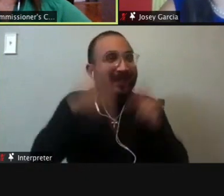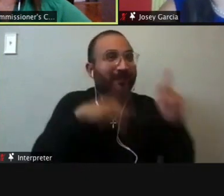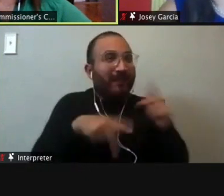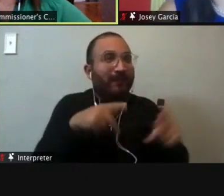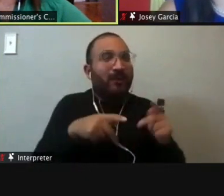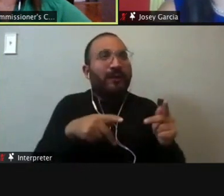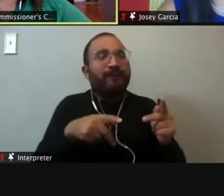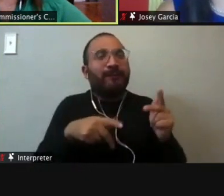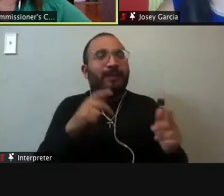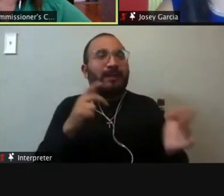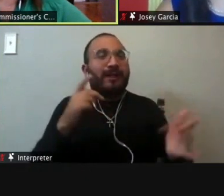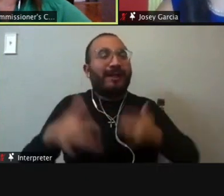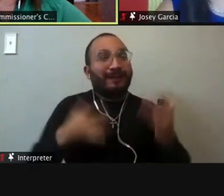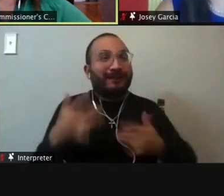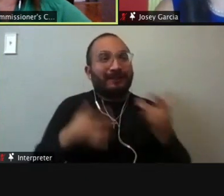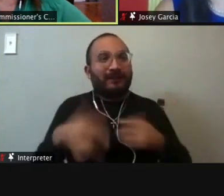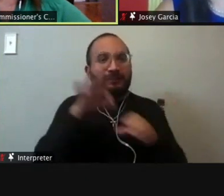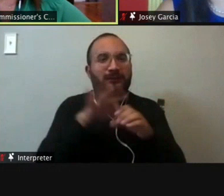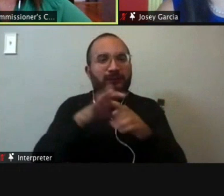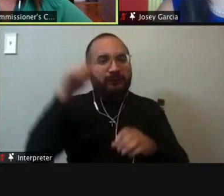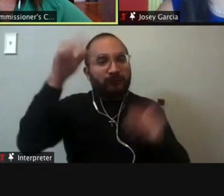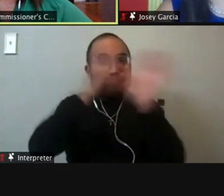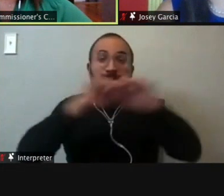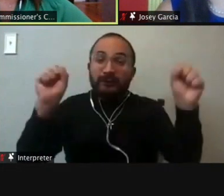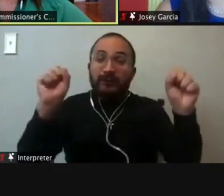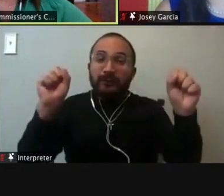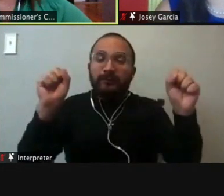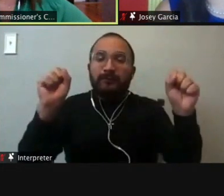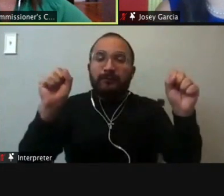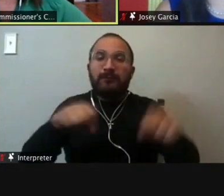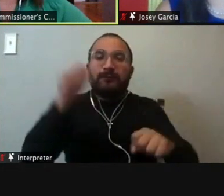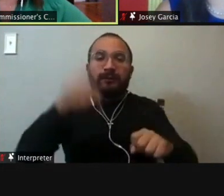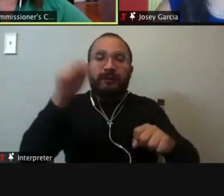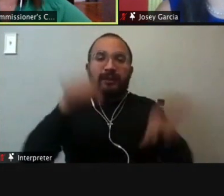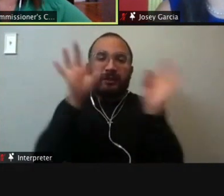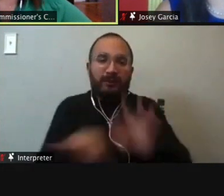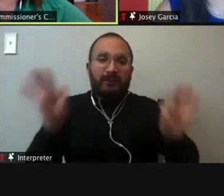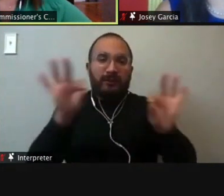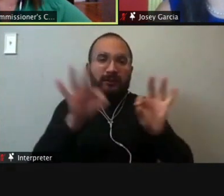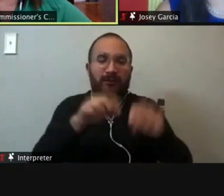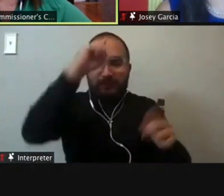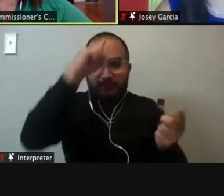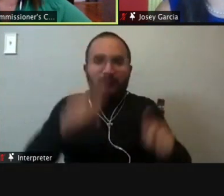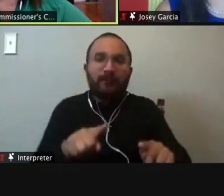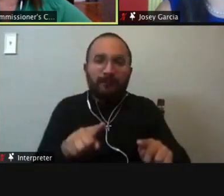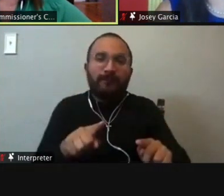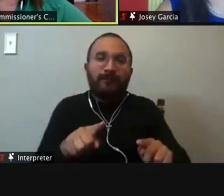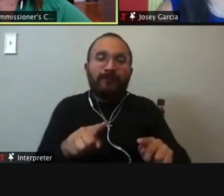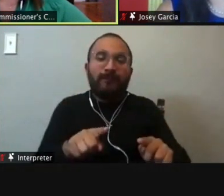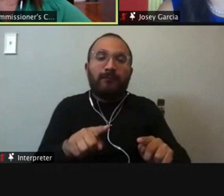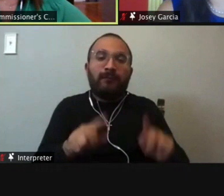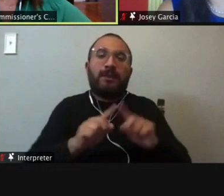the presidential candidates, right? Um, and it's important that people realize that, yes, that's very important, uh, race to vote for,